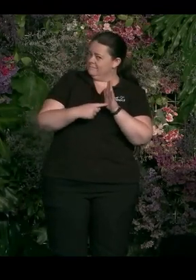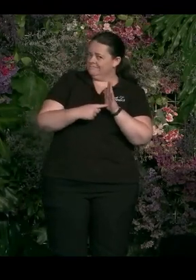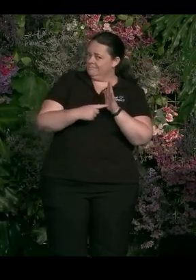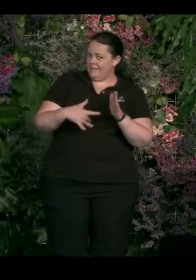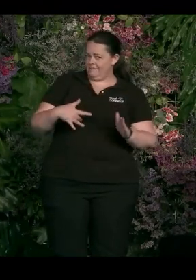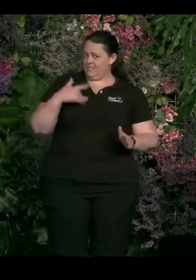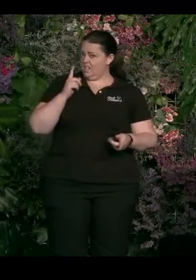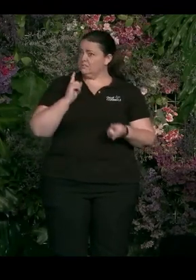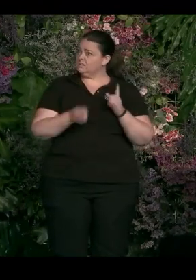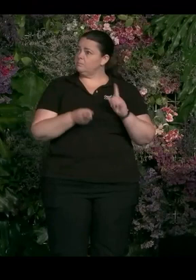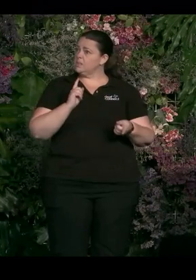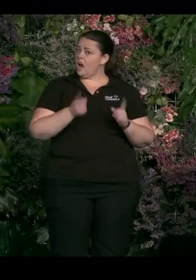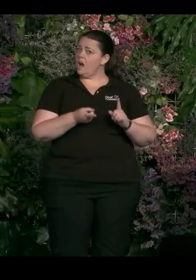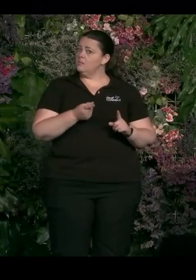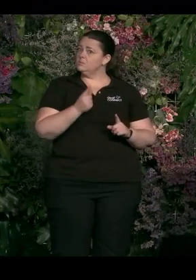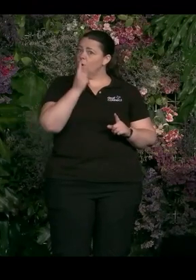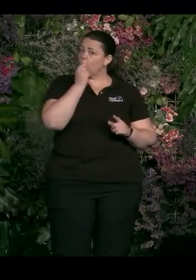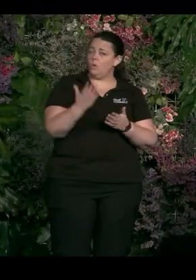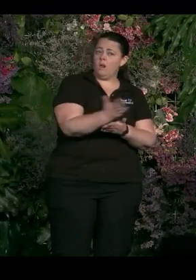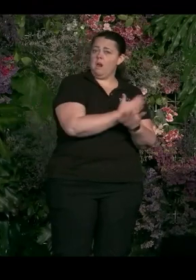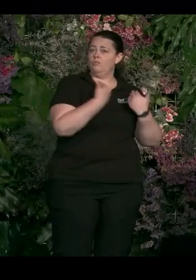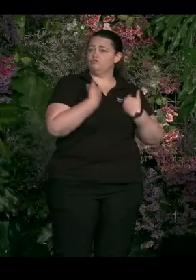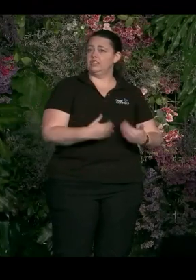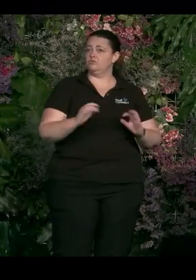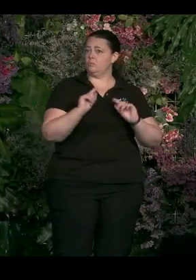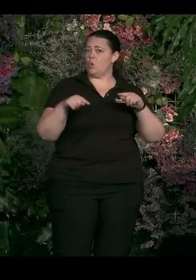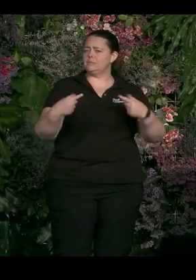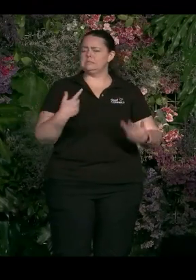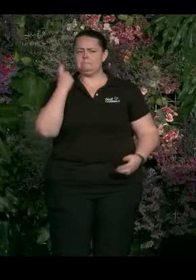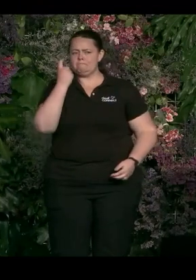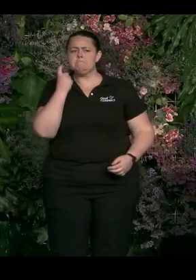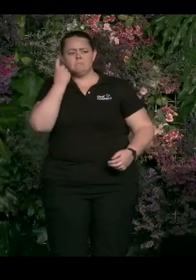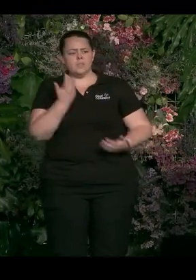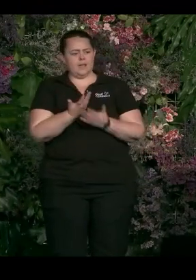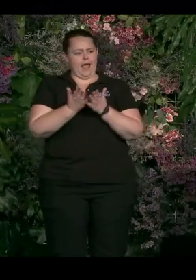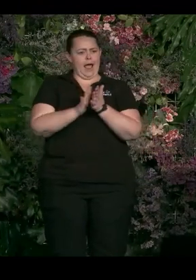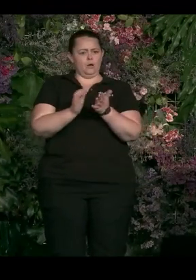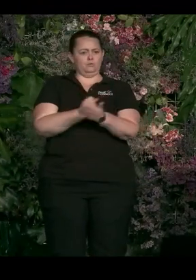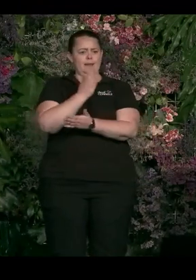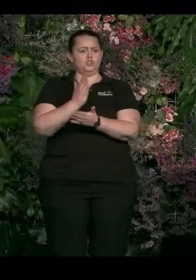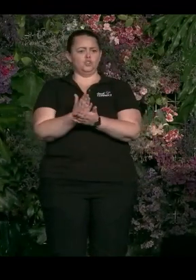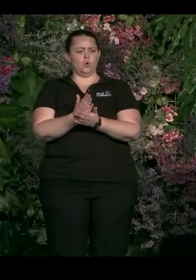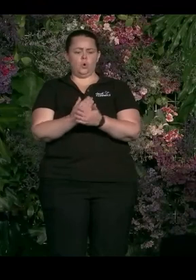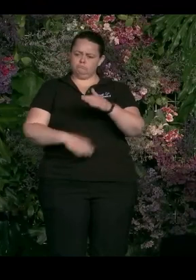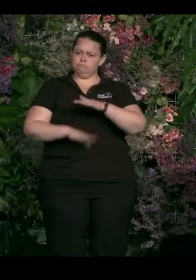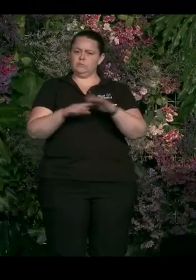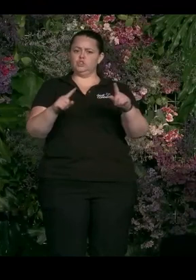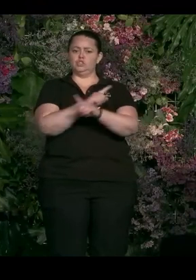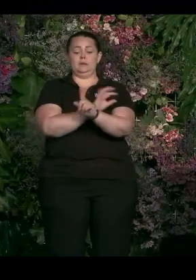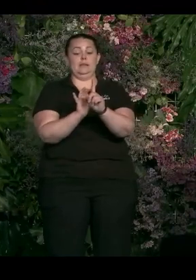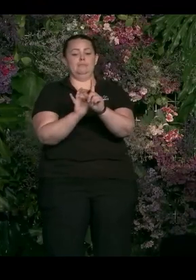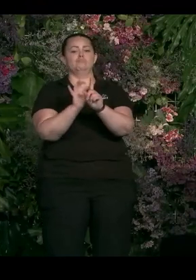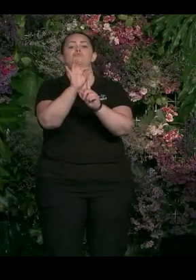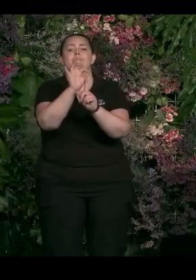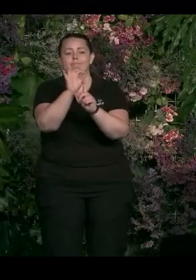the right place. That's true. So the way to bring about fundamental change is to make sure you connect people and you bring